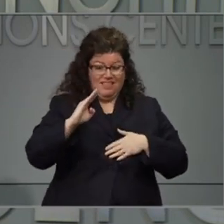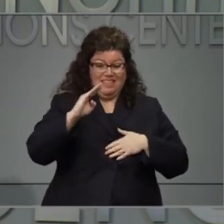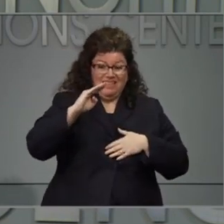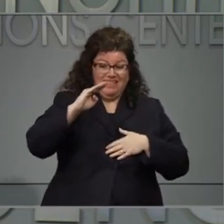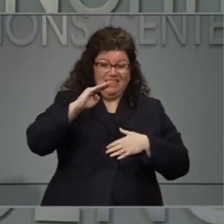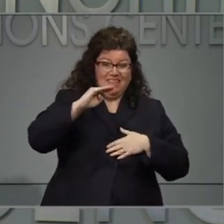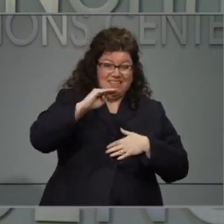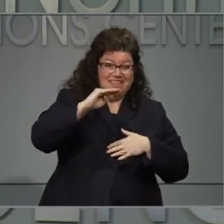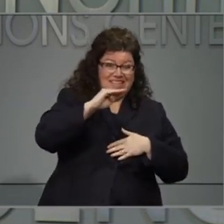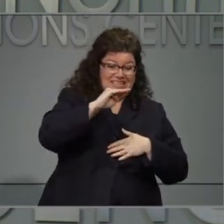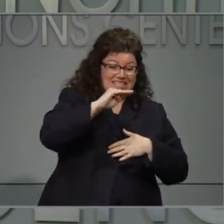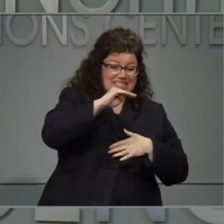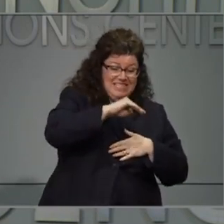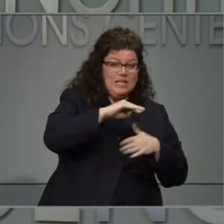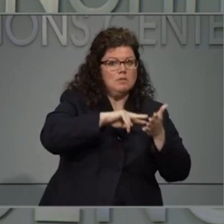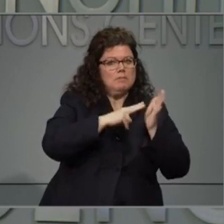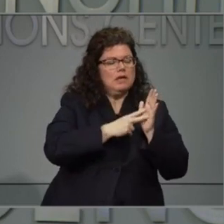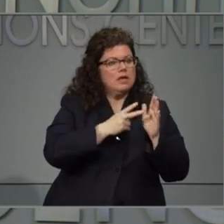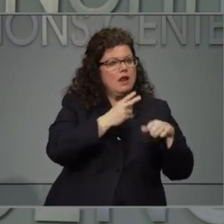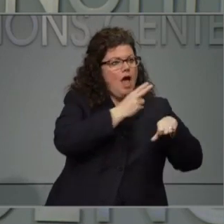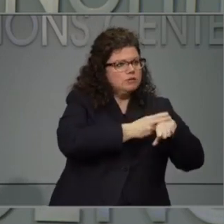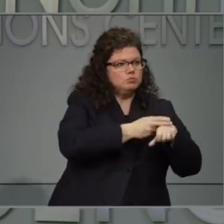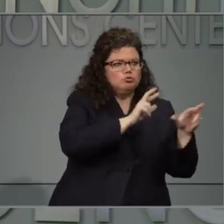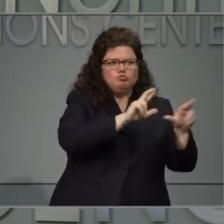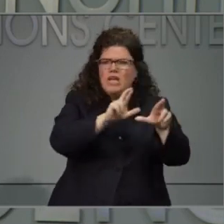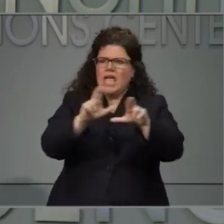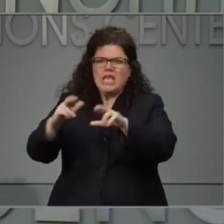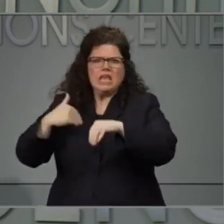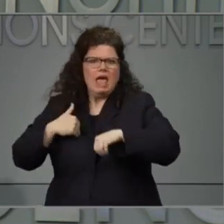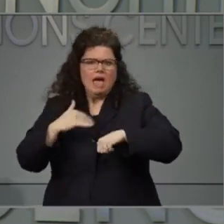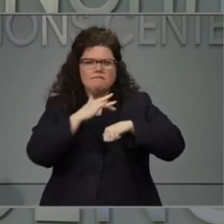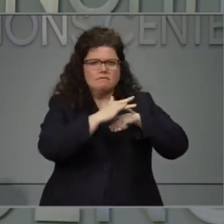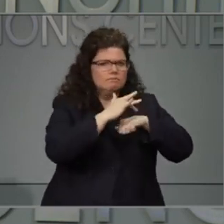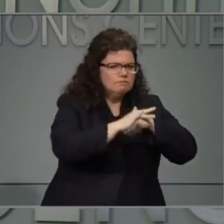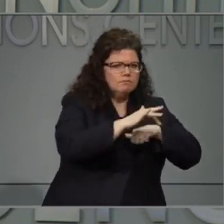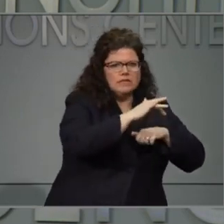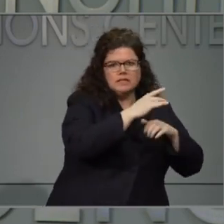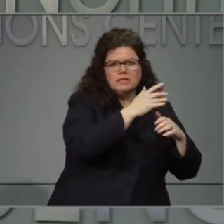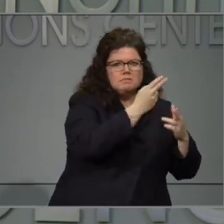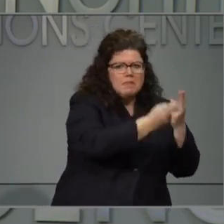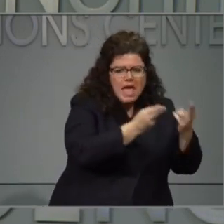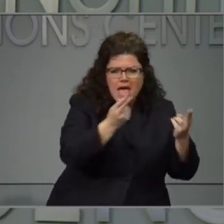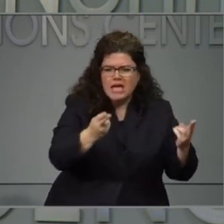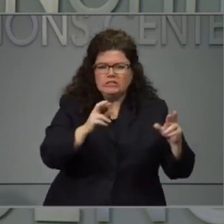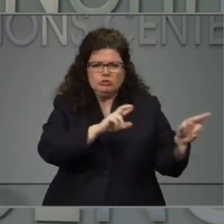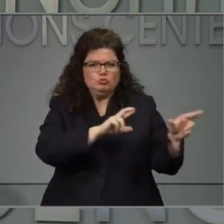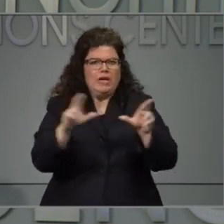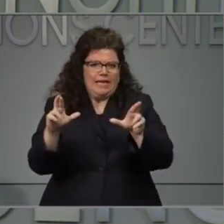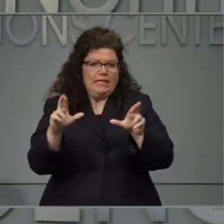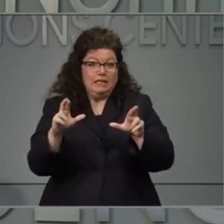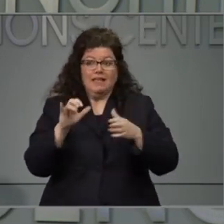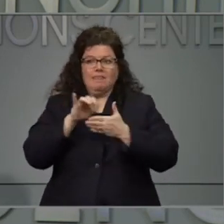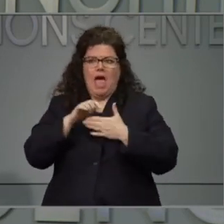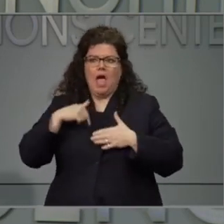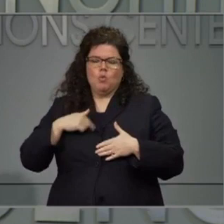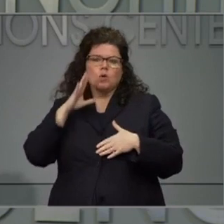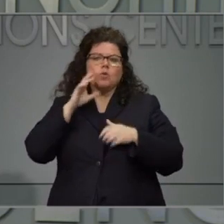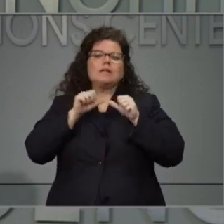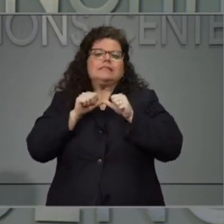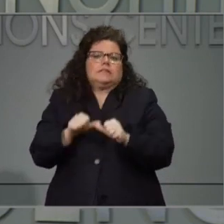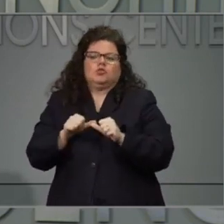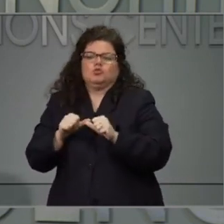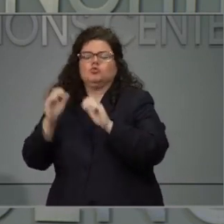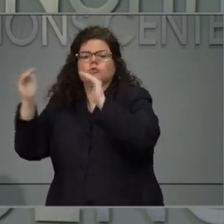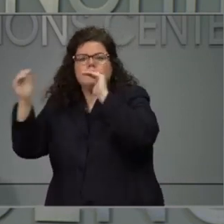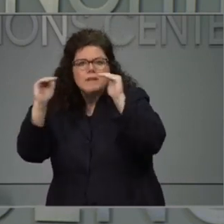overwhelming our hospital system. So we're going to continue to consult that model, other models,